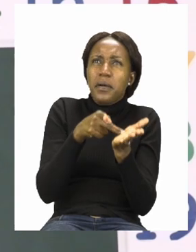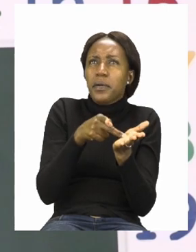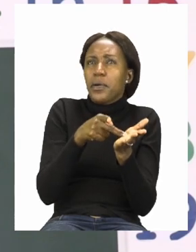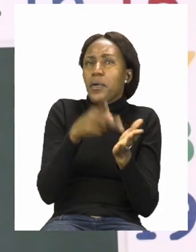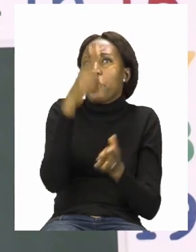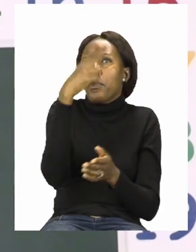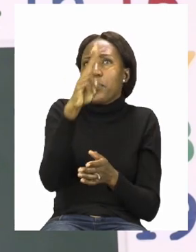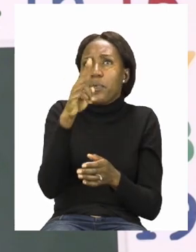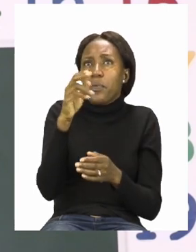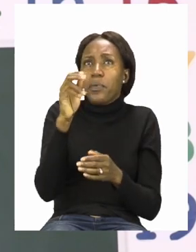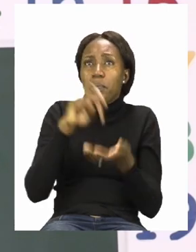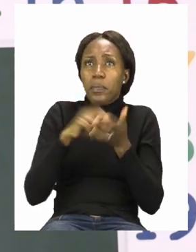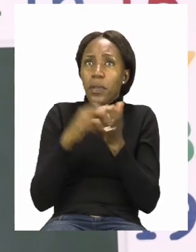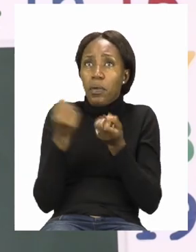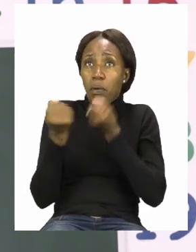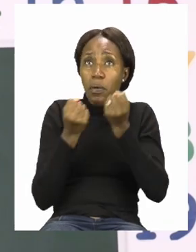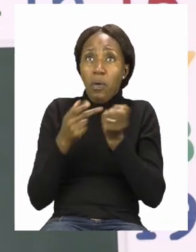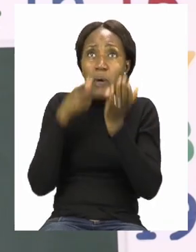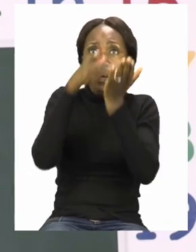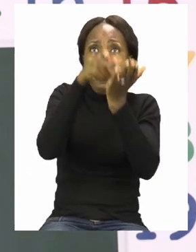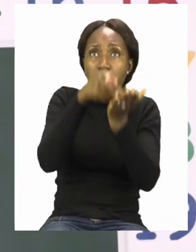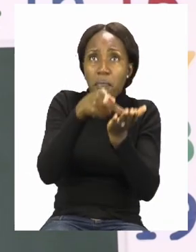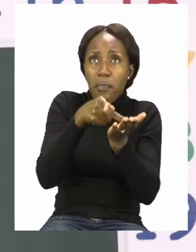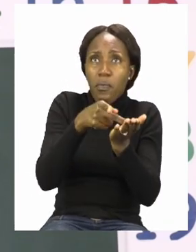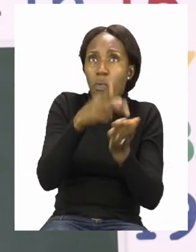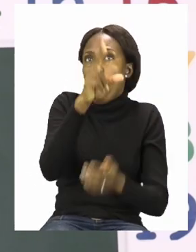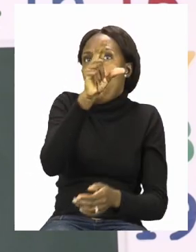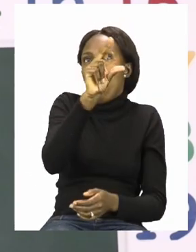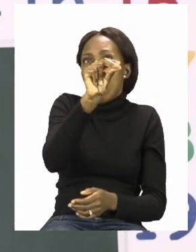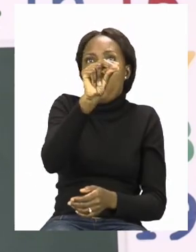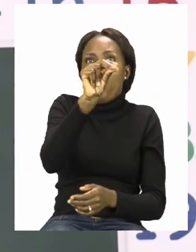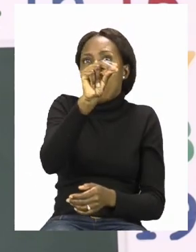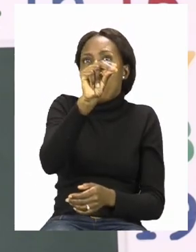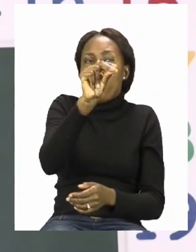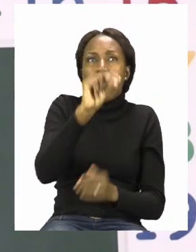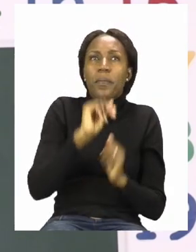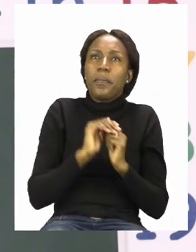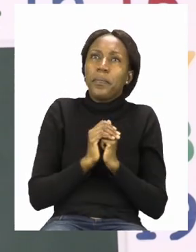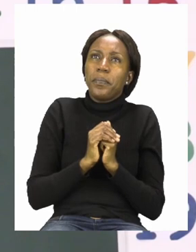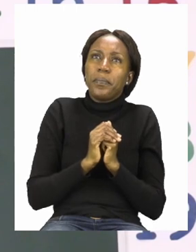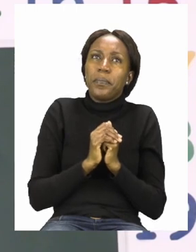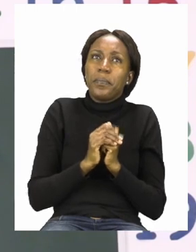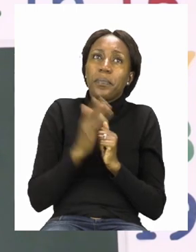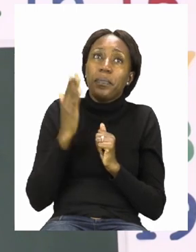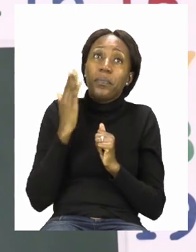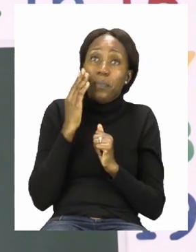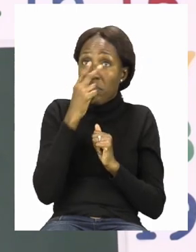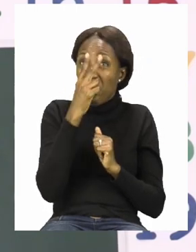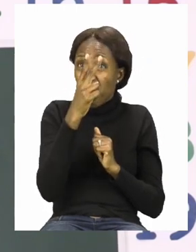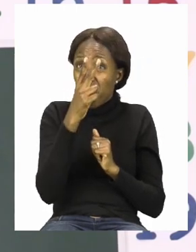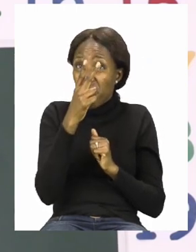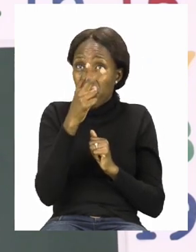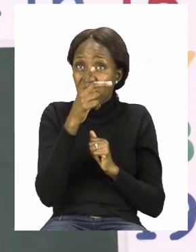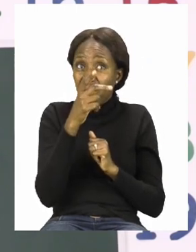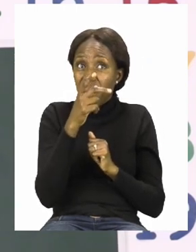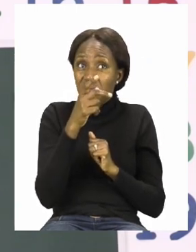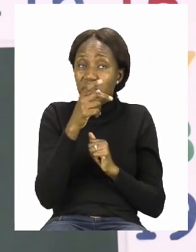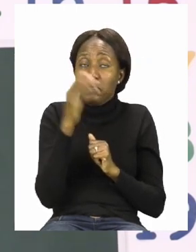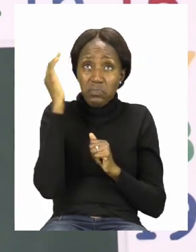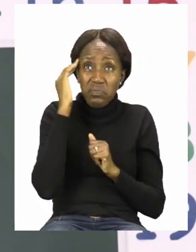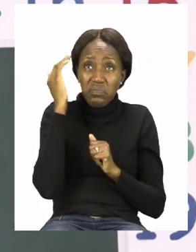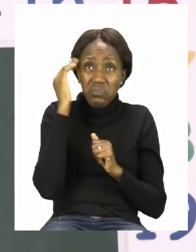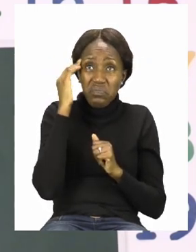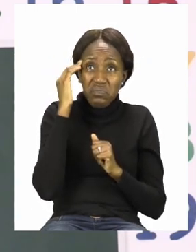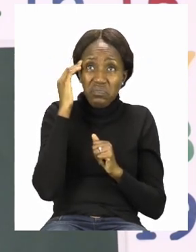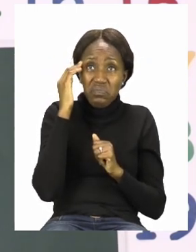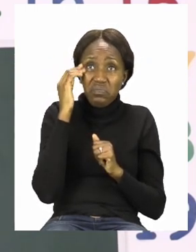cars are allowed to park in that area. So whenever this sign comes up we know that it